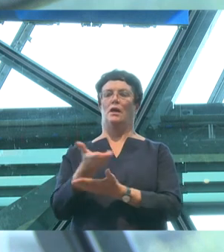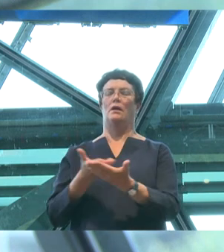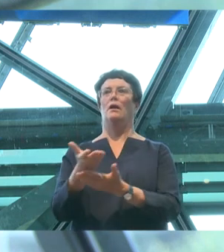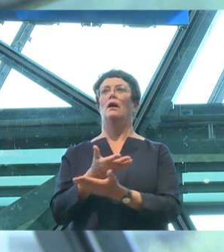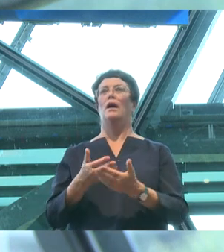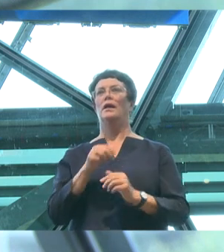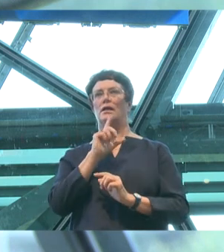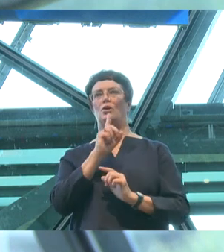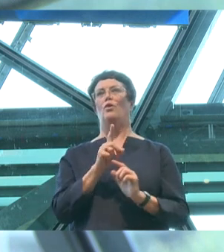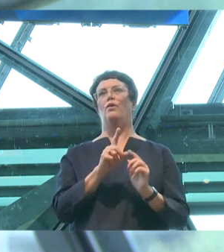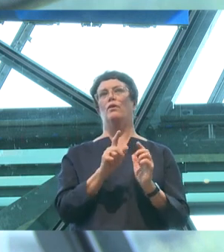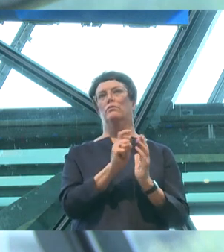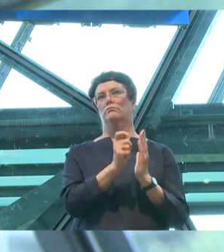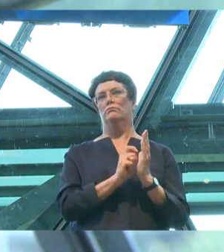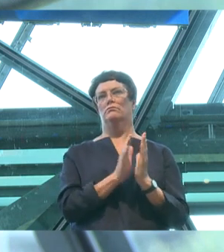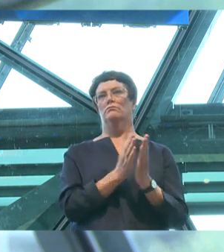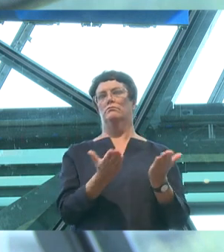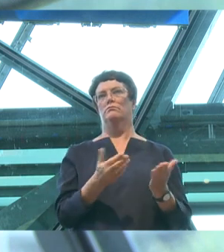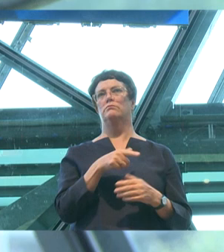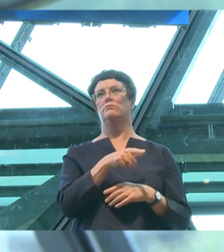does include some misgendering language.